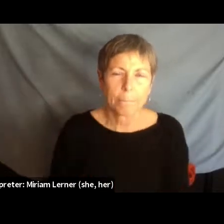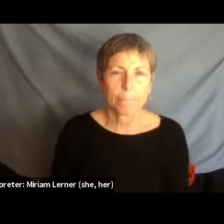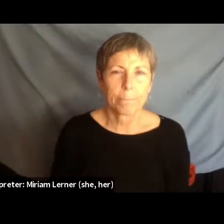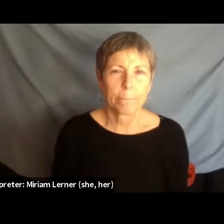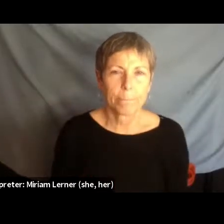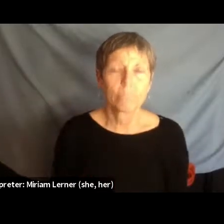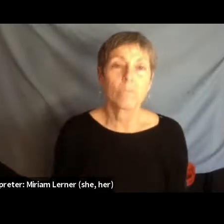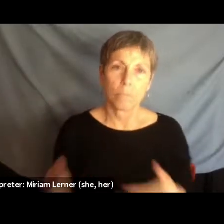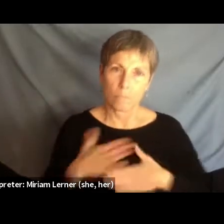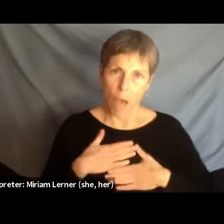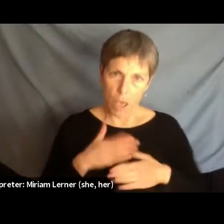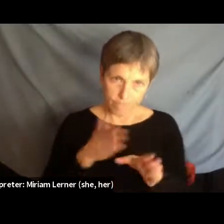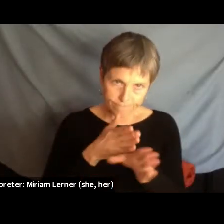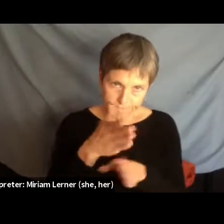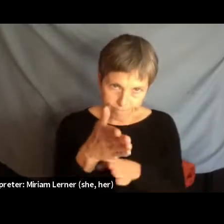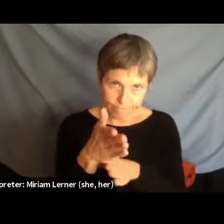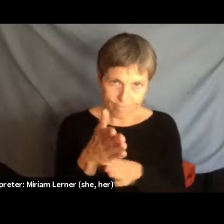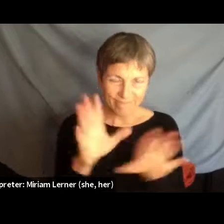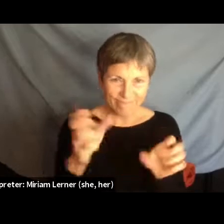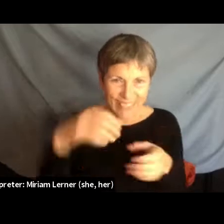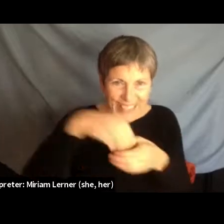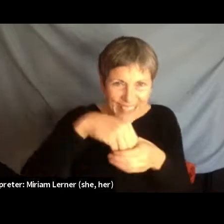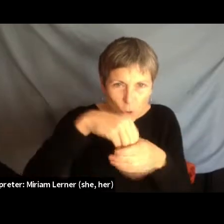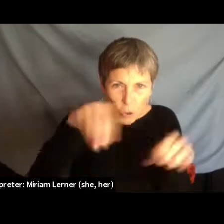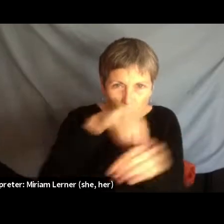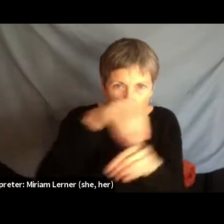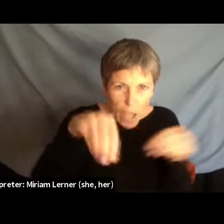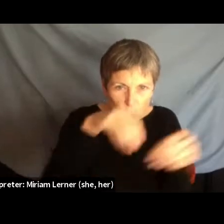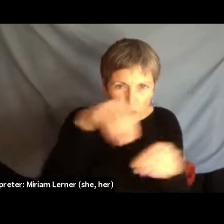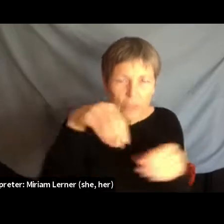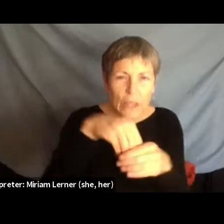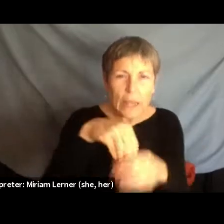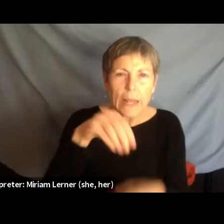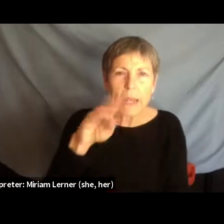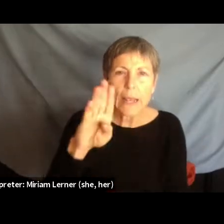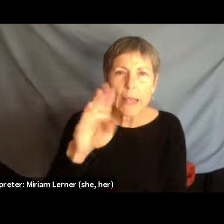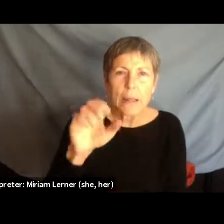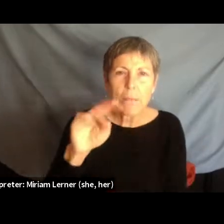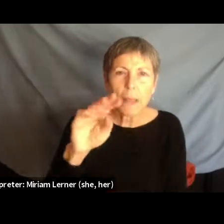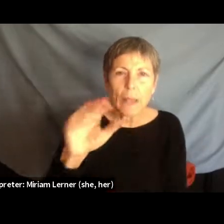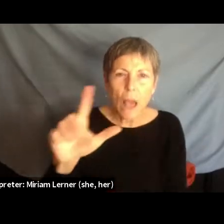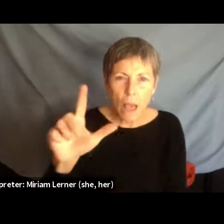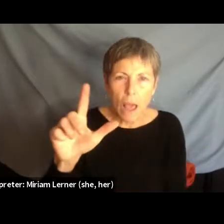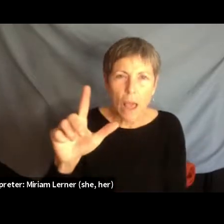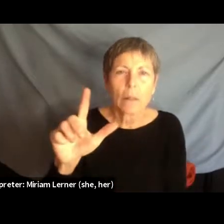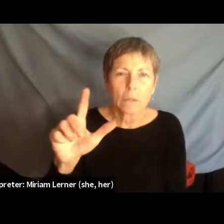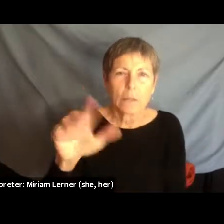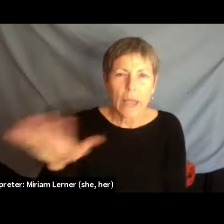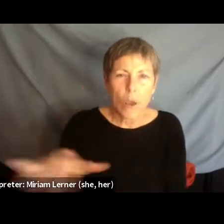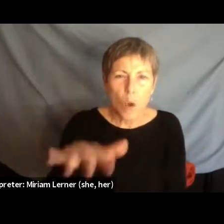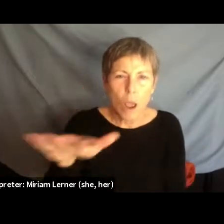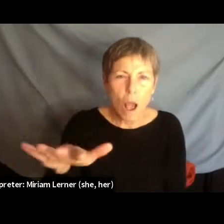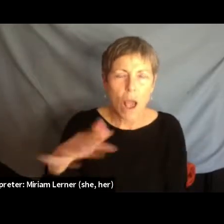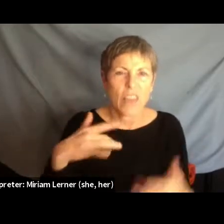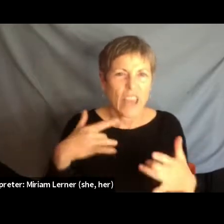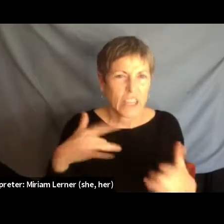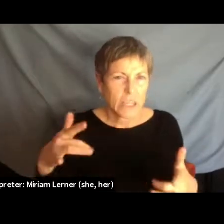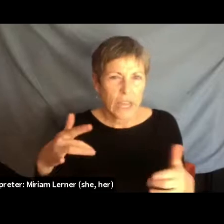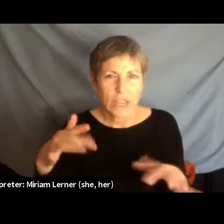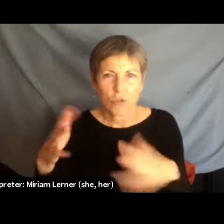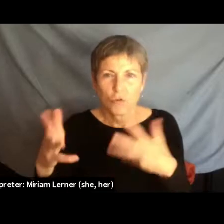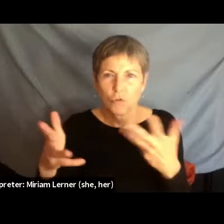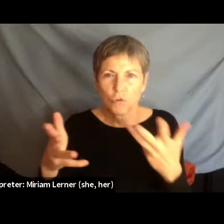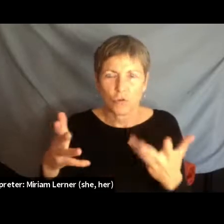focus on internal migrants in the Bengal Delta, who float back and forth between the rural